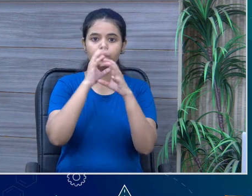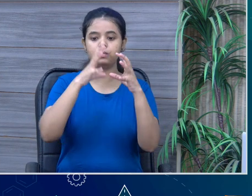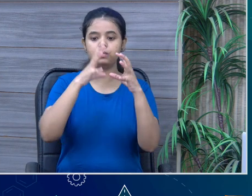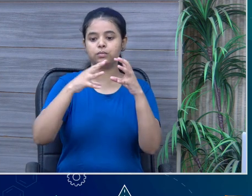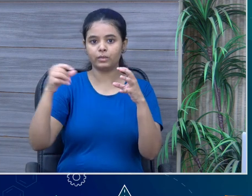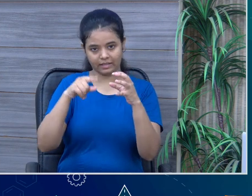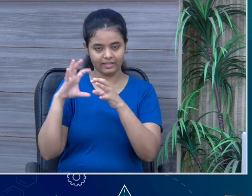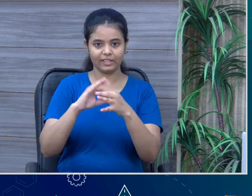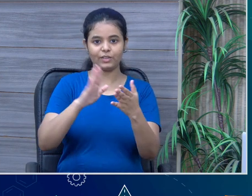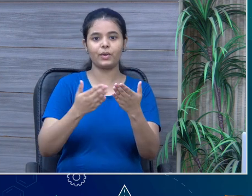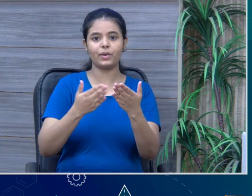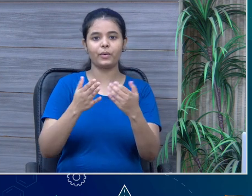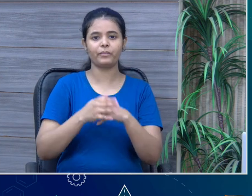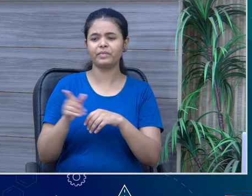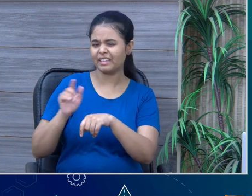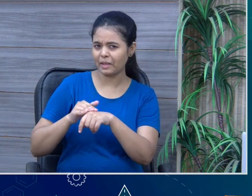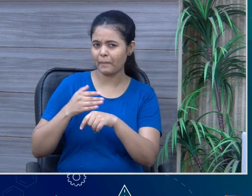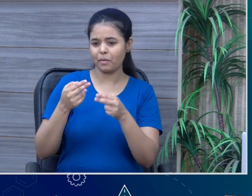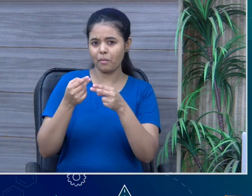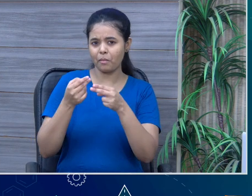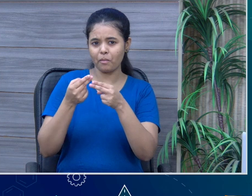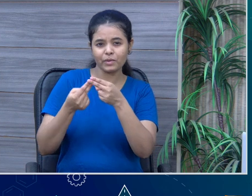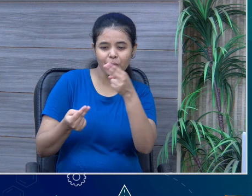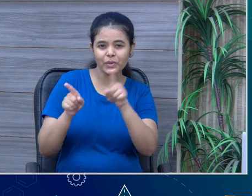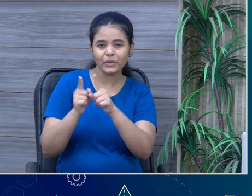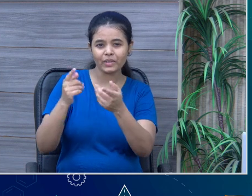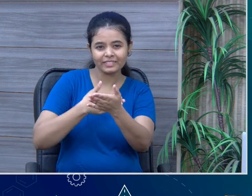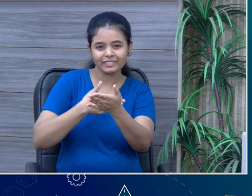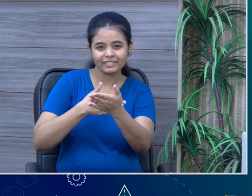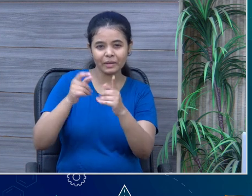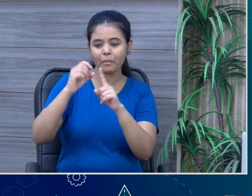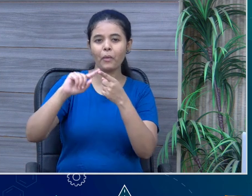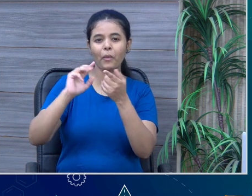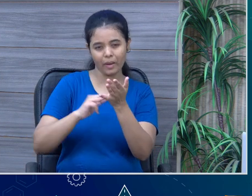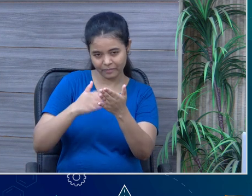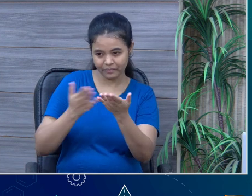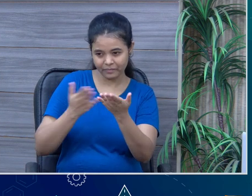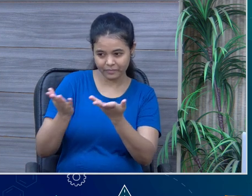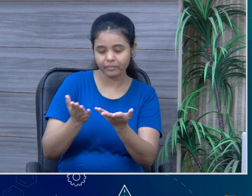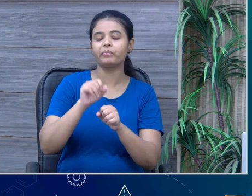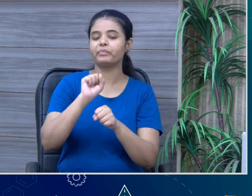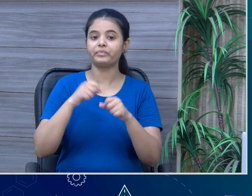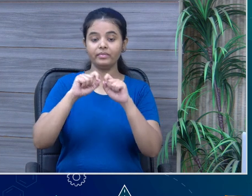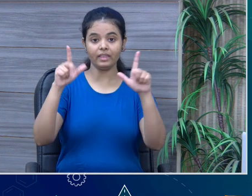you like to read out the poem to all our viewers? Yeah, sure. Let's read the poem. Now, it's a